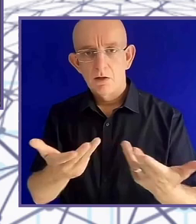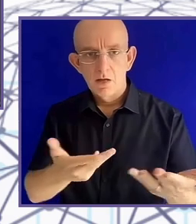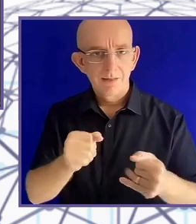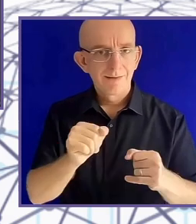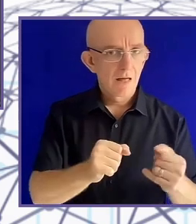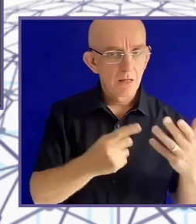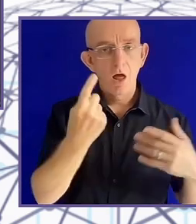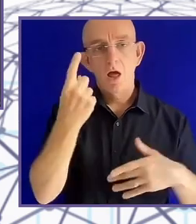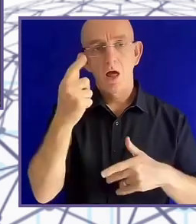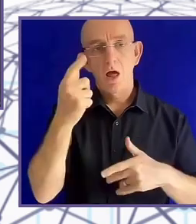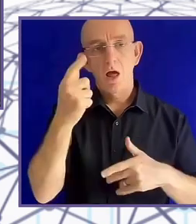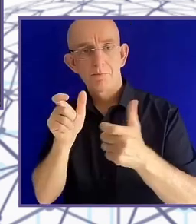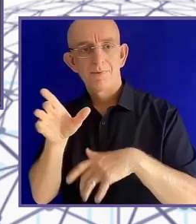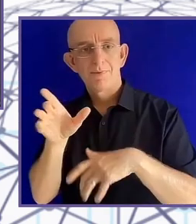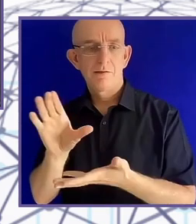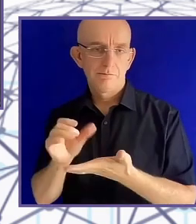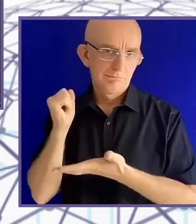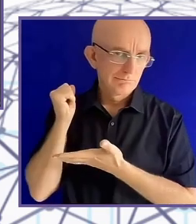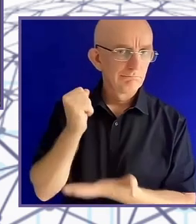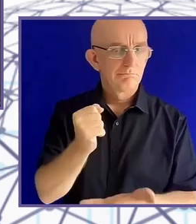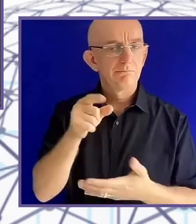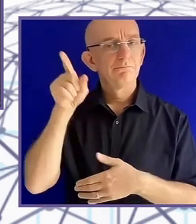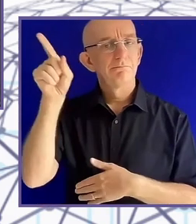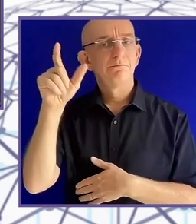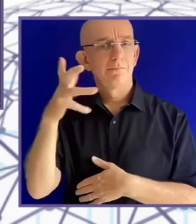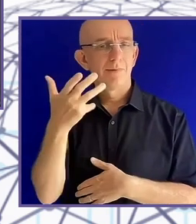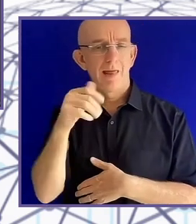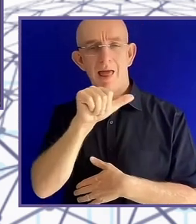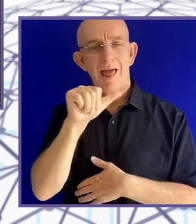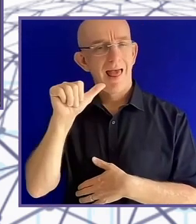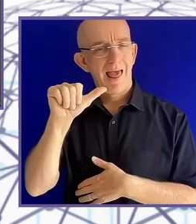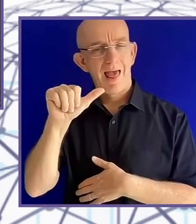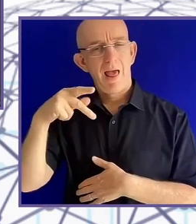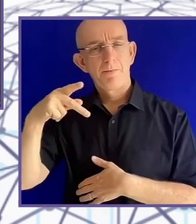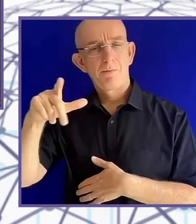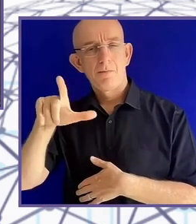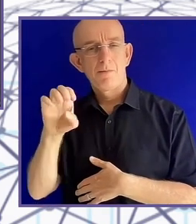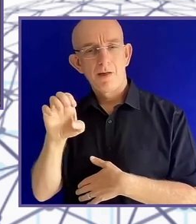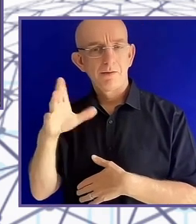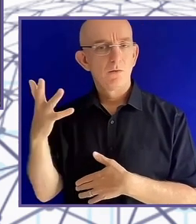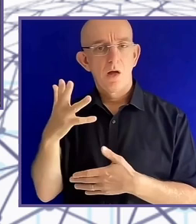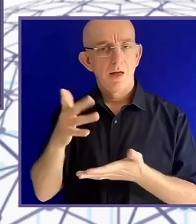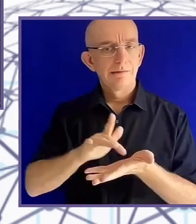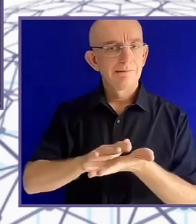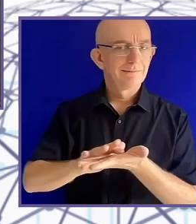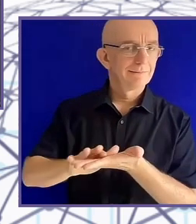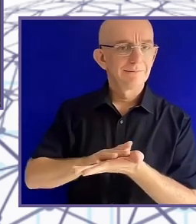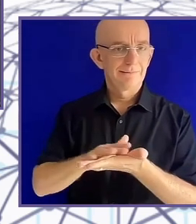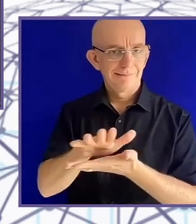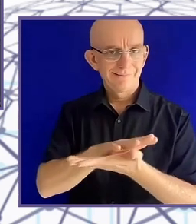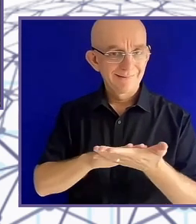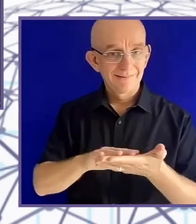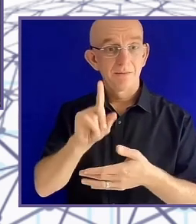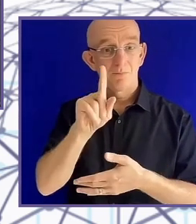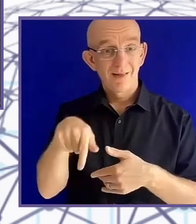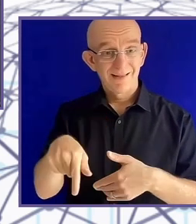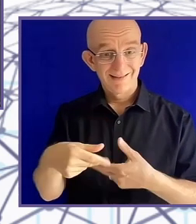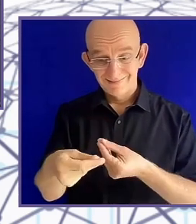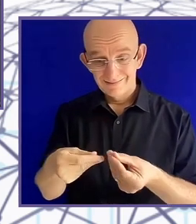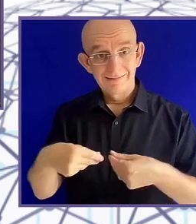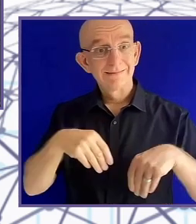And the reason they're so expensive is that the way tactile interfaces are generally made is imagine a motor, a small motor,